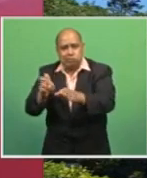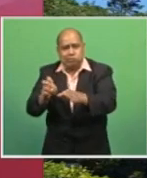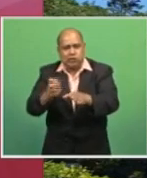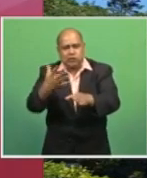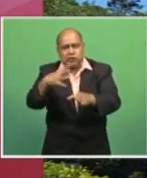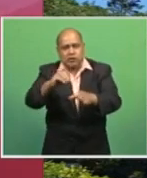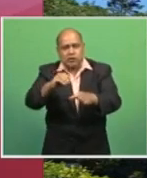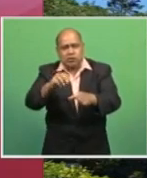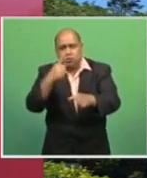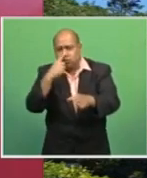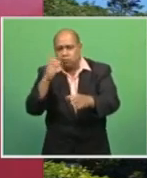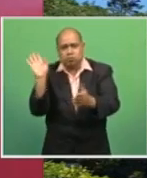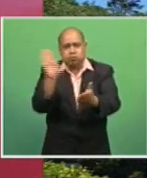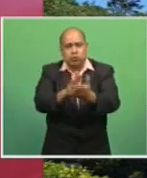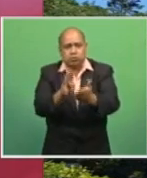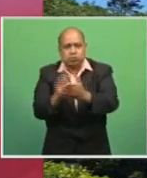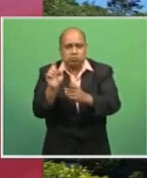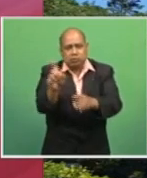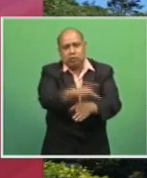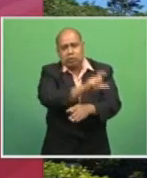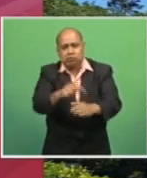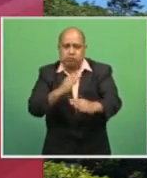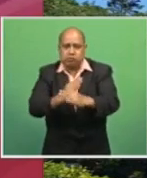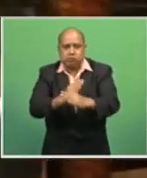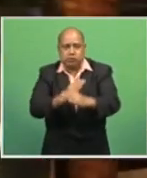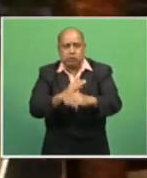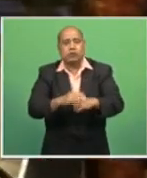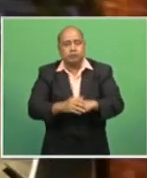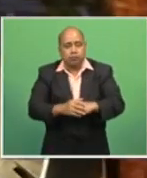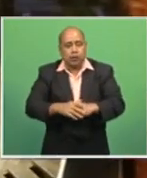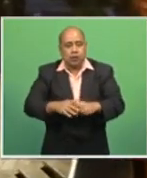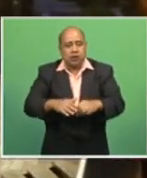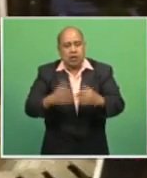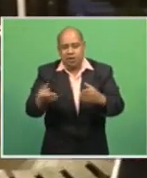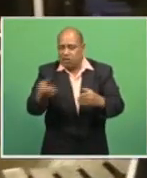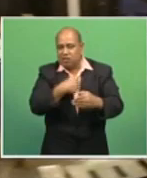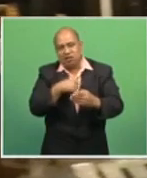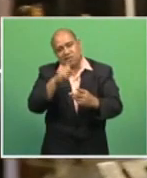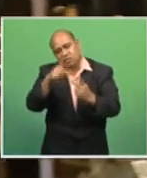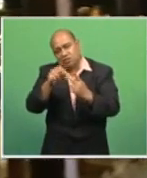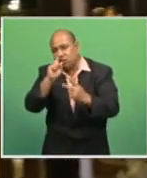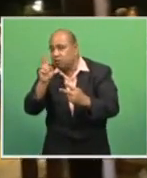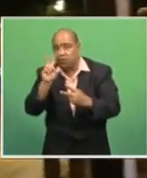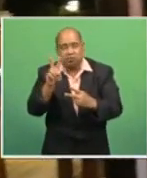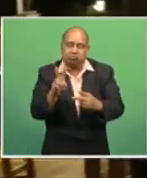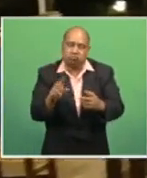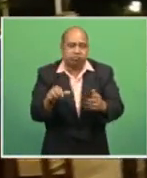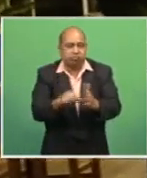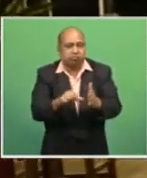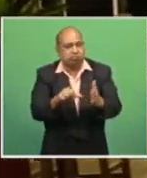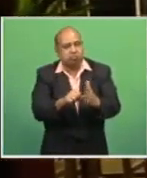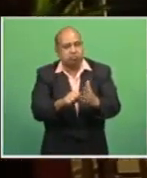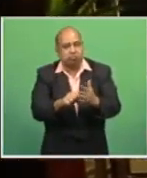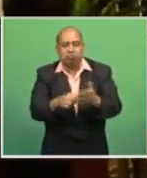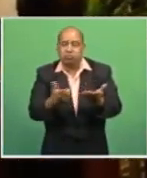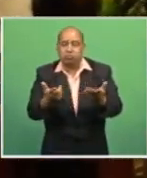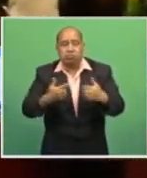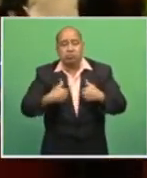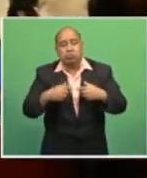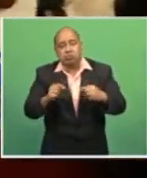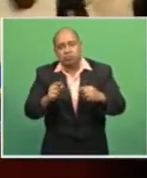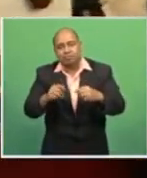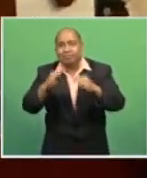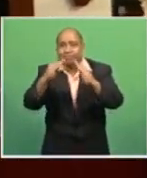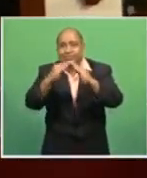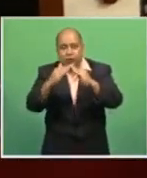closed since we don't have any trees. But what we are trying to do at this stage is we are trying to renovate